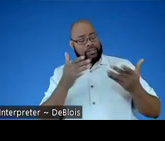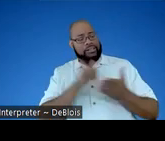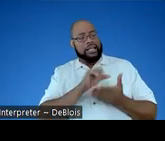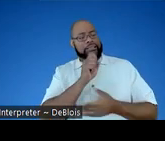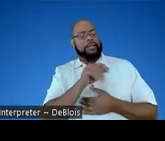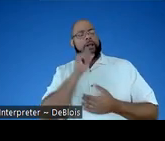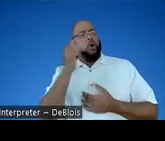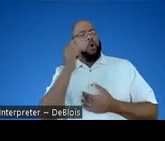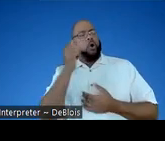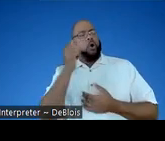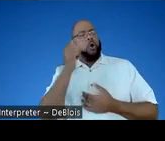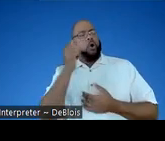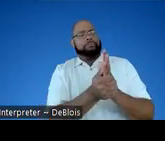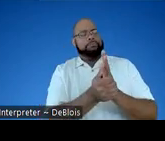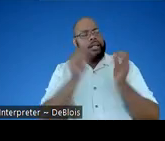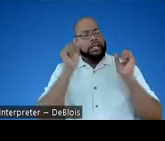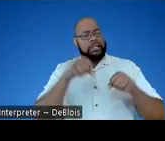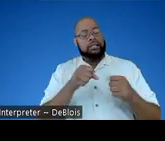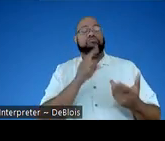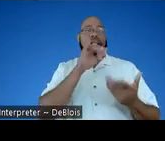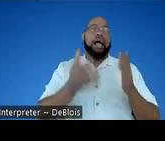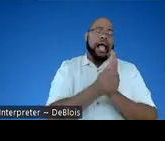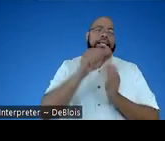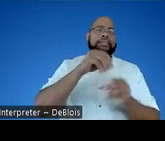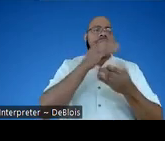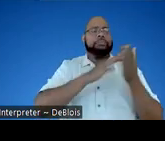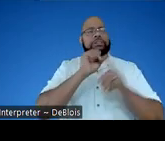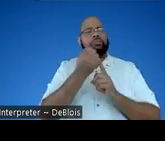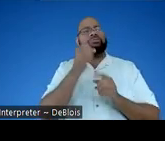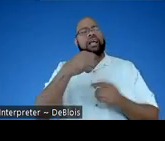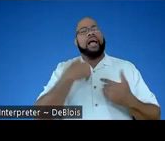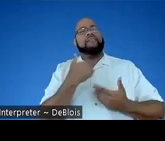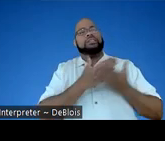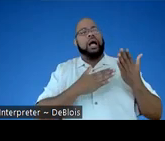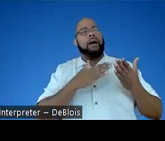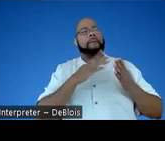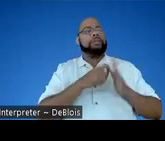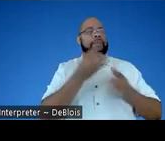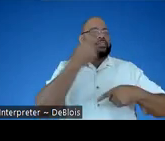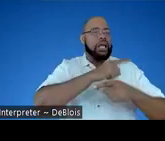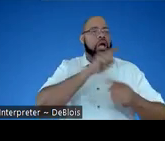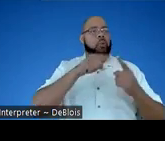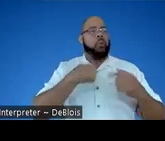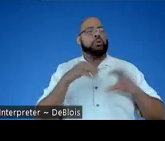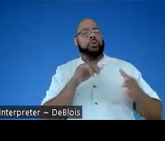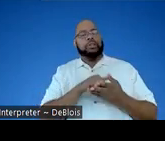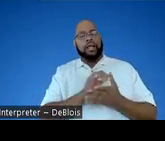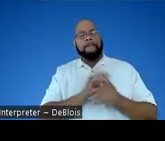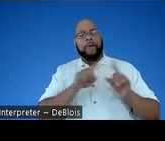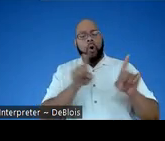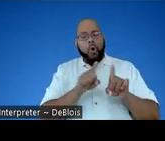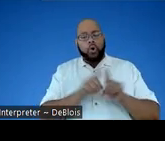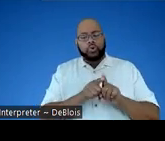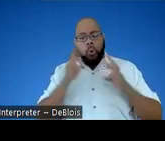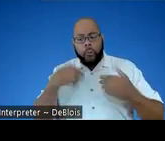STEM doesn't always have to be an add on. It can be I mean, it is an add on in some cases. Right. There are certain times of the day where we're doing that, but also